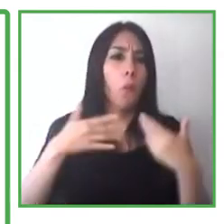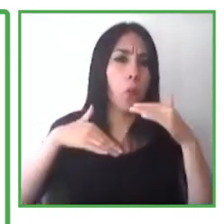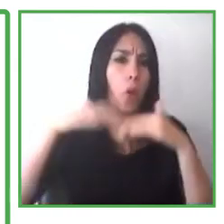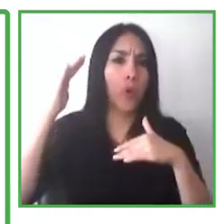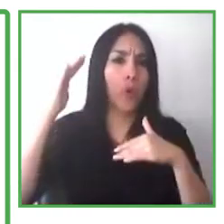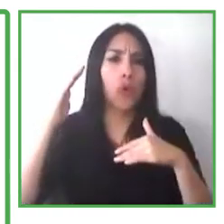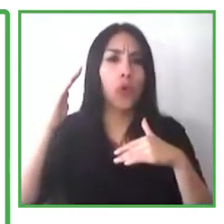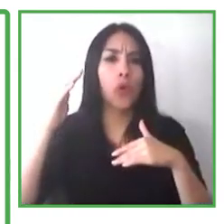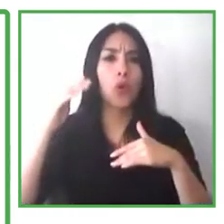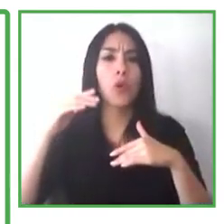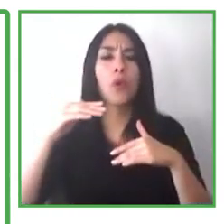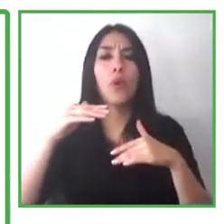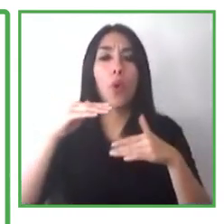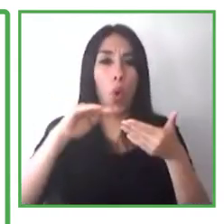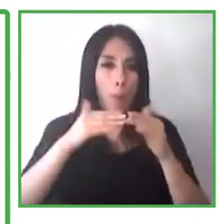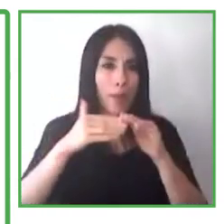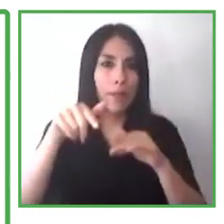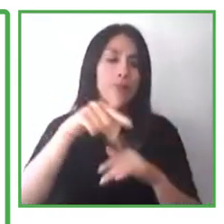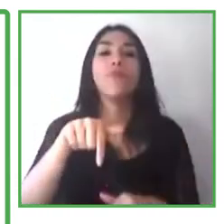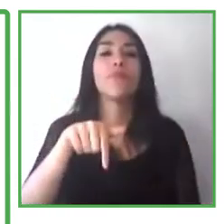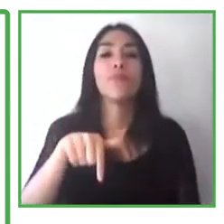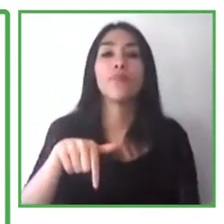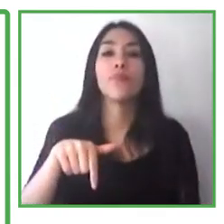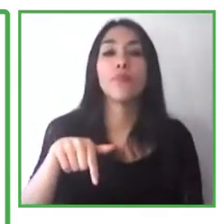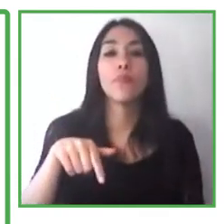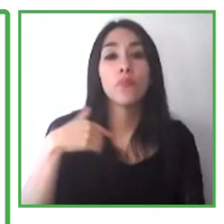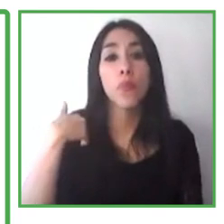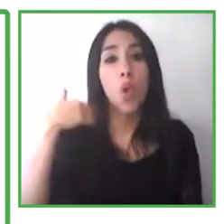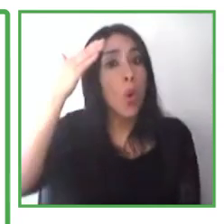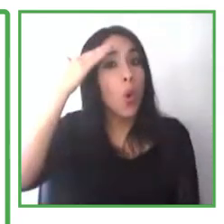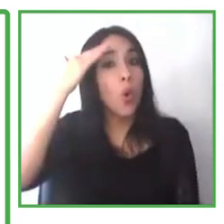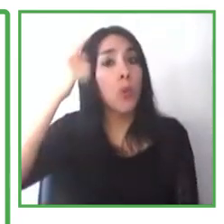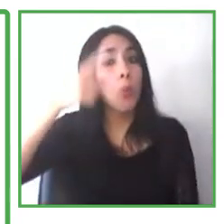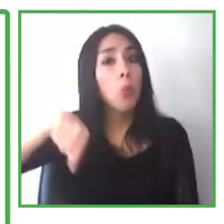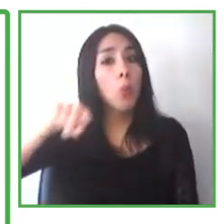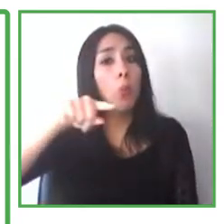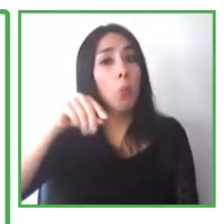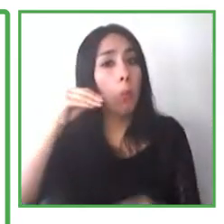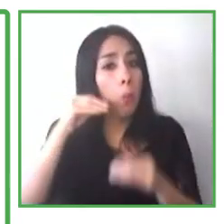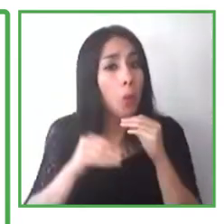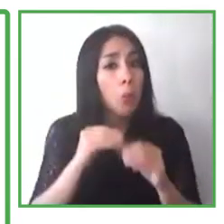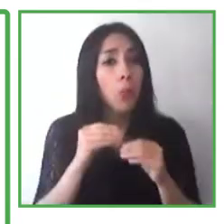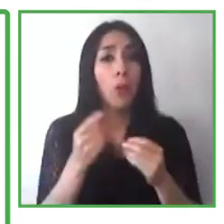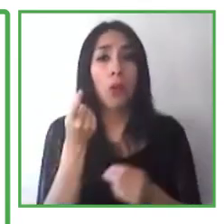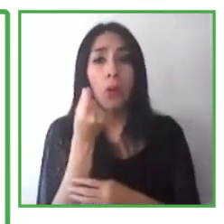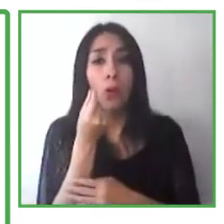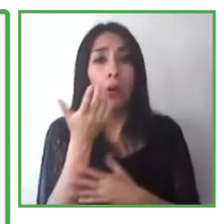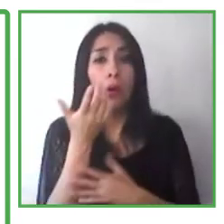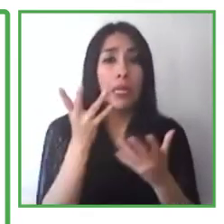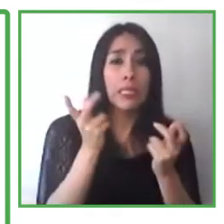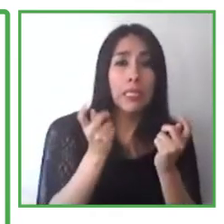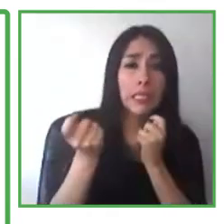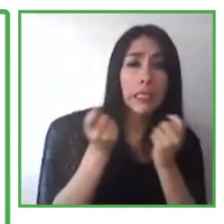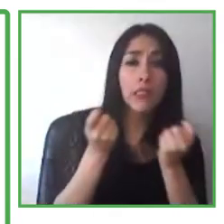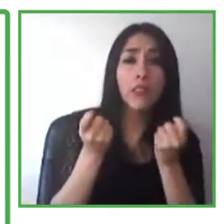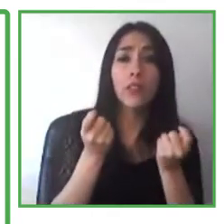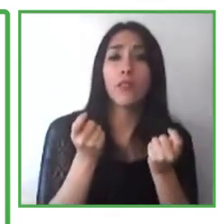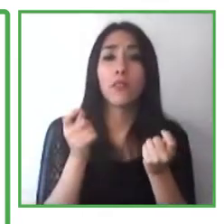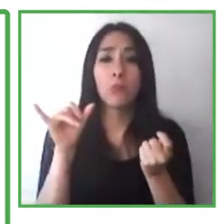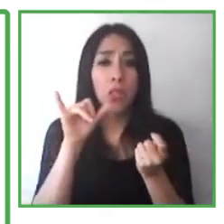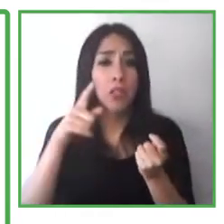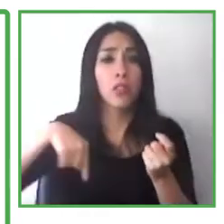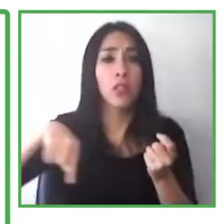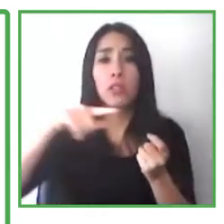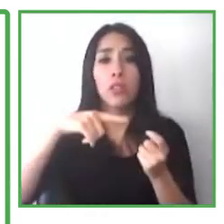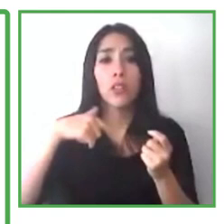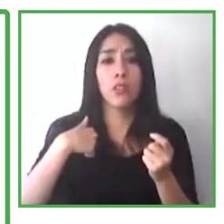budget constraints, costs, et cetera, will be out of the equation. So basically, when we speak about